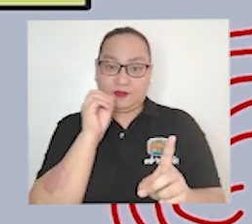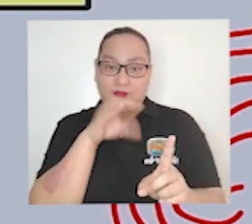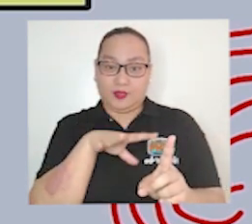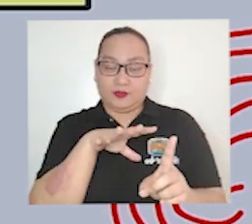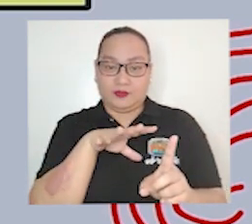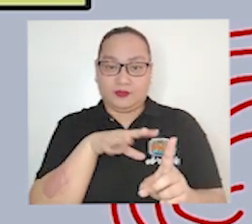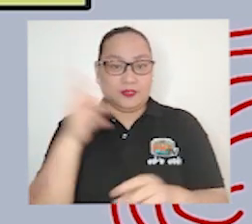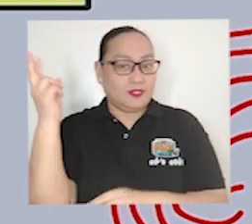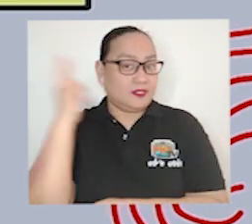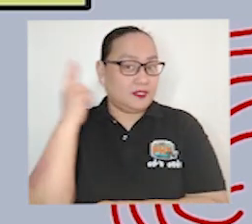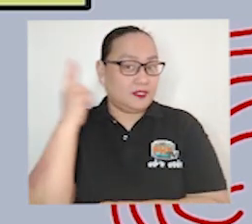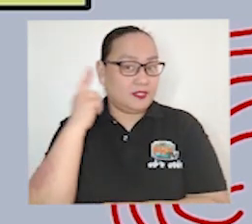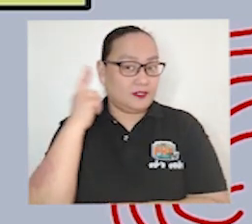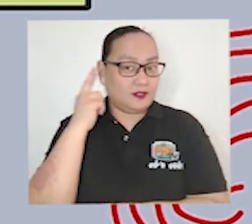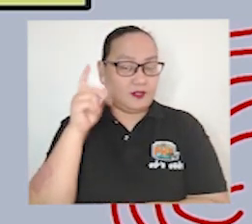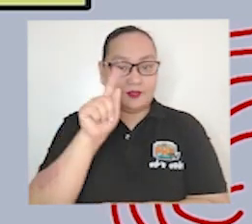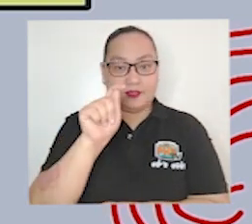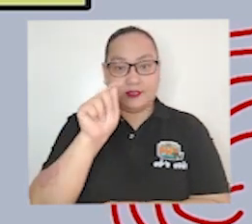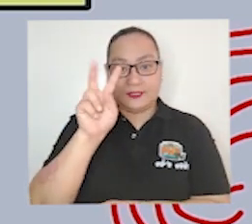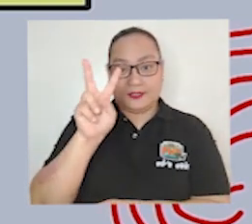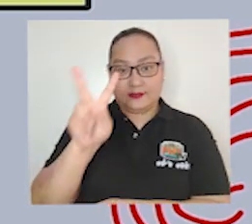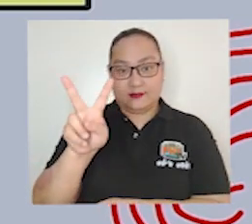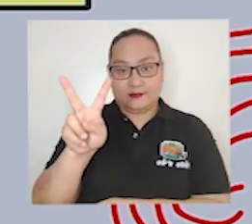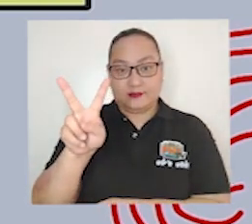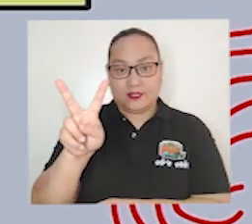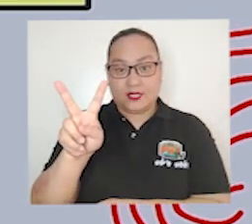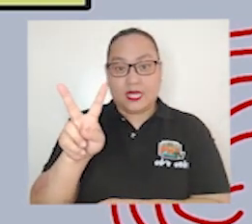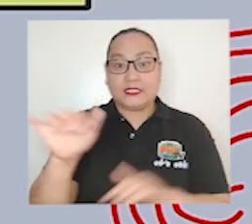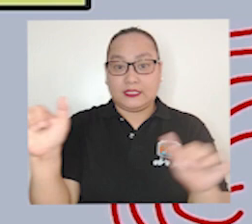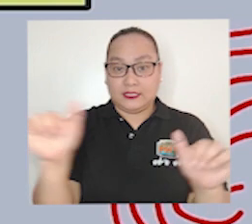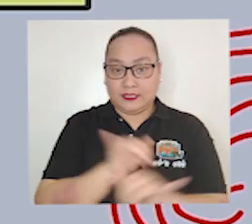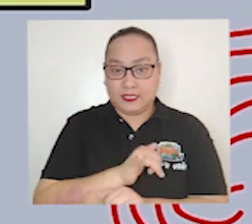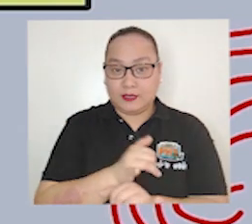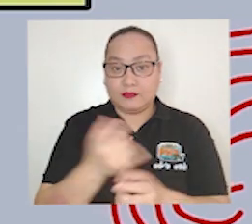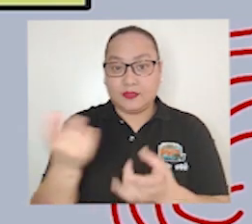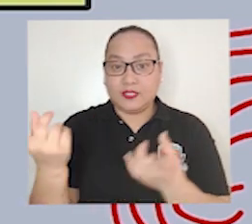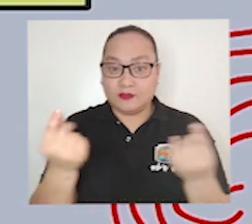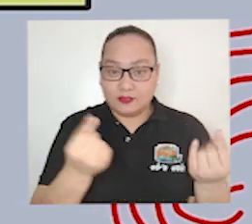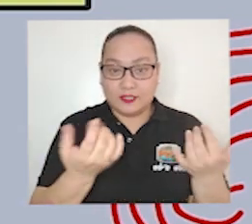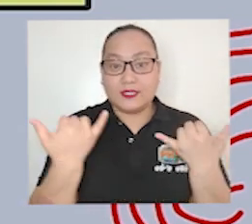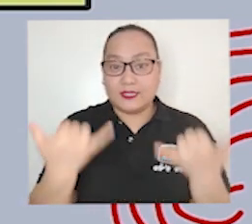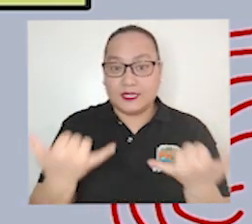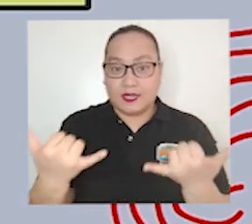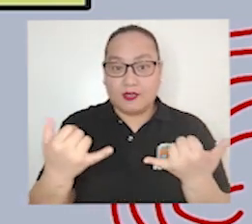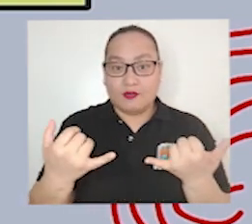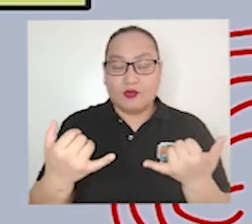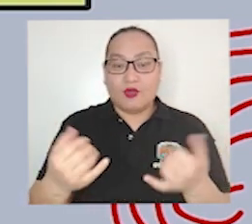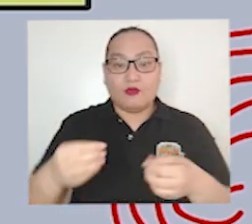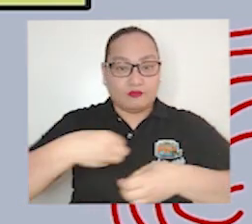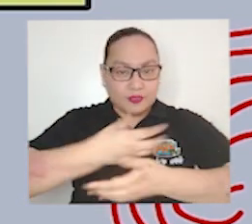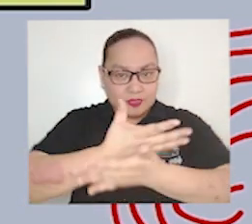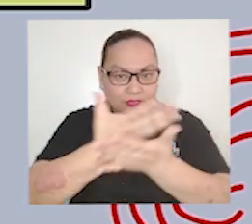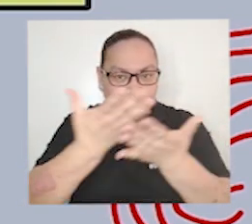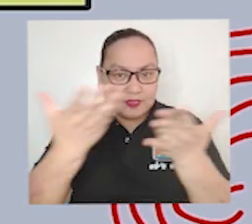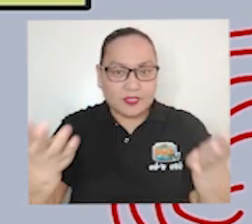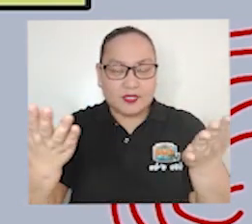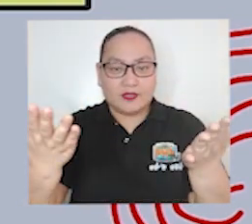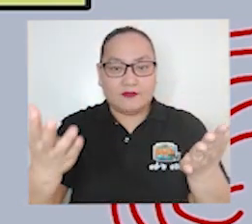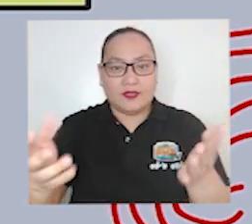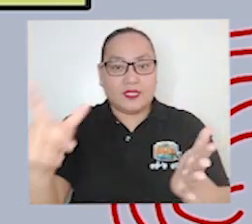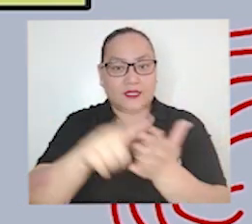exposed to the radio television like what we're doing right now we're delivering the lesson